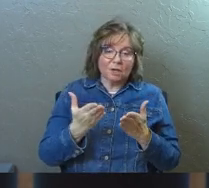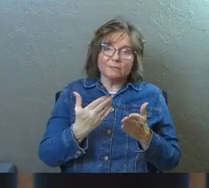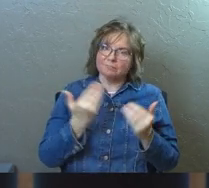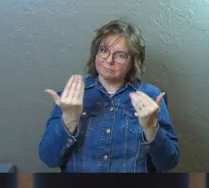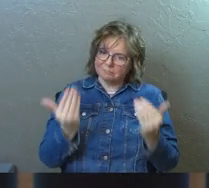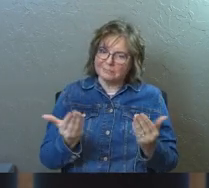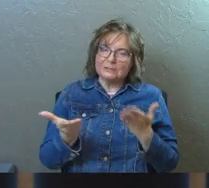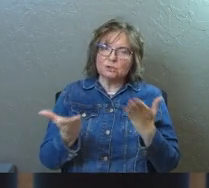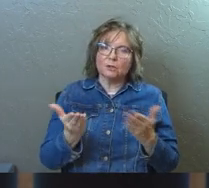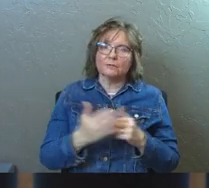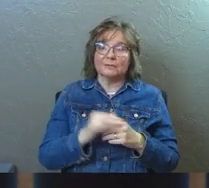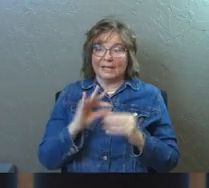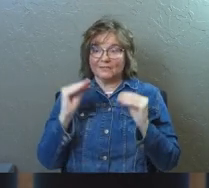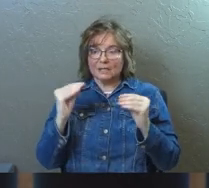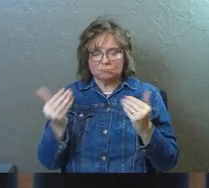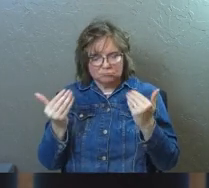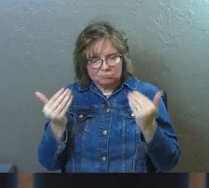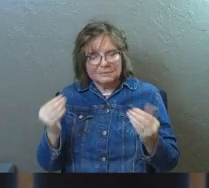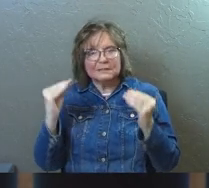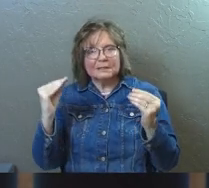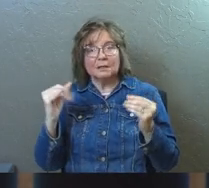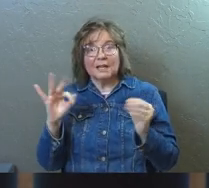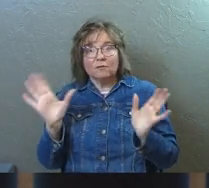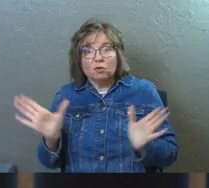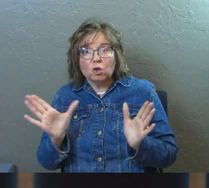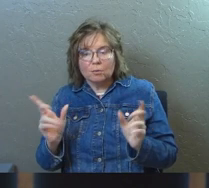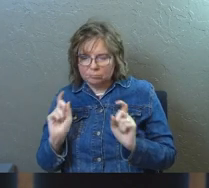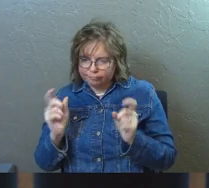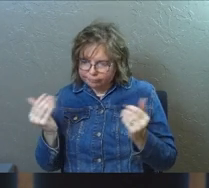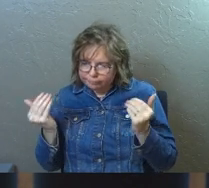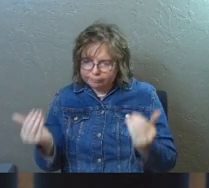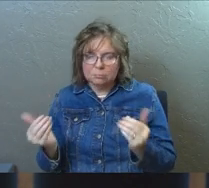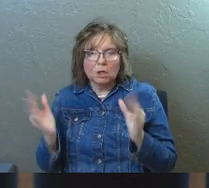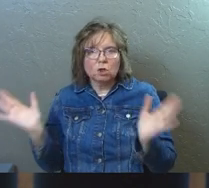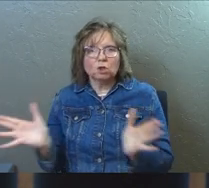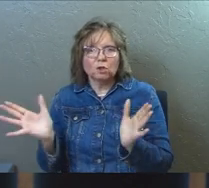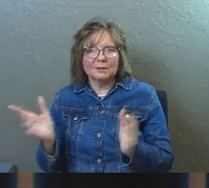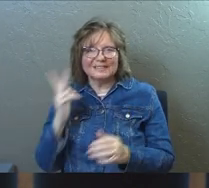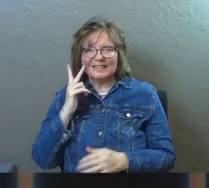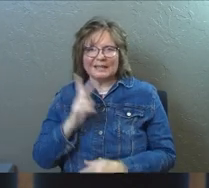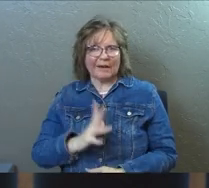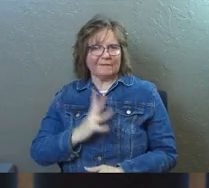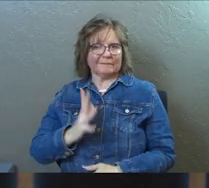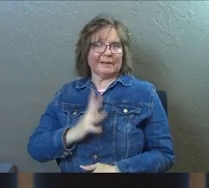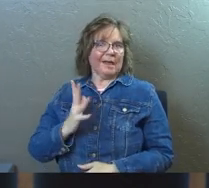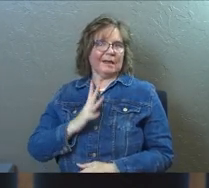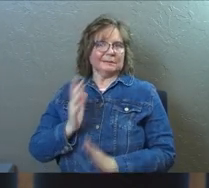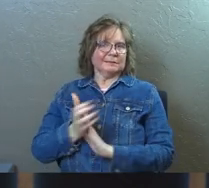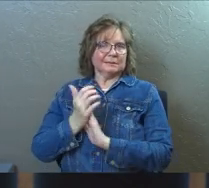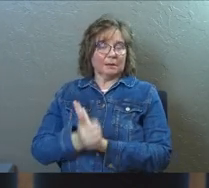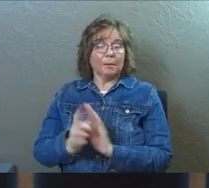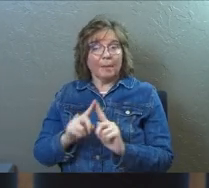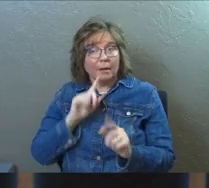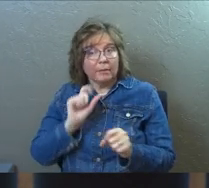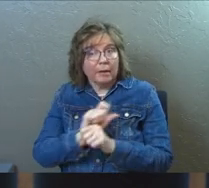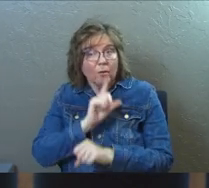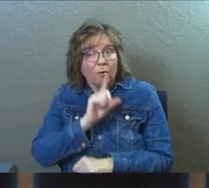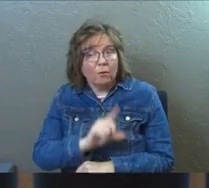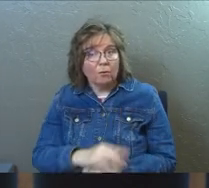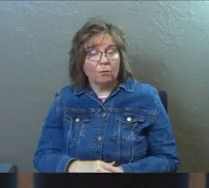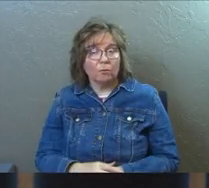teaching, then teach. If it's to encourage, then give encouragement. See how some of these don't look like fancy supernatural gifts, but they are.